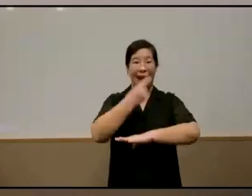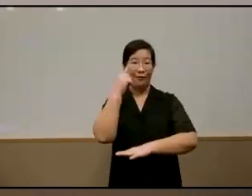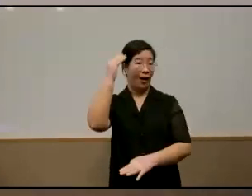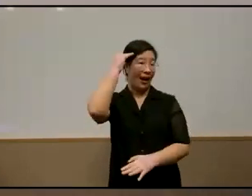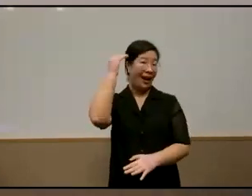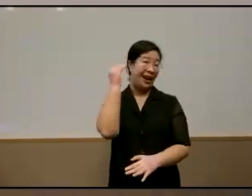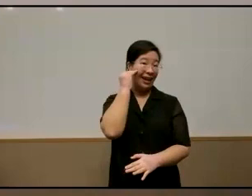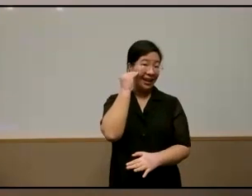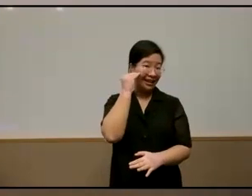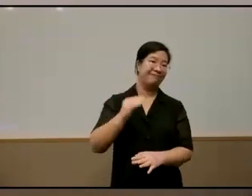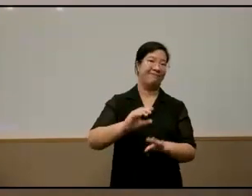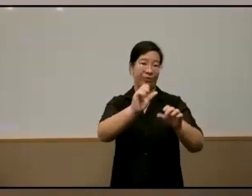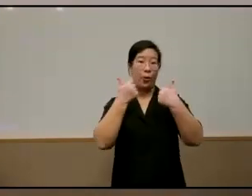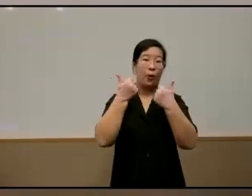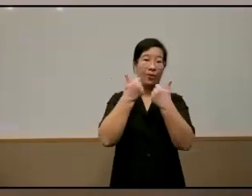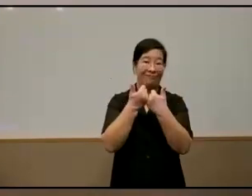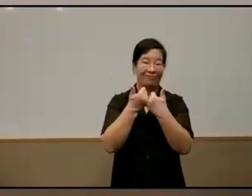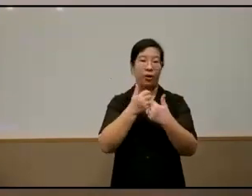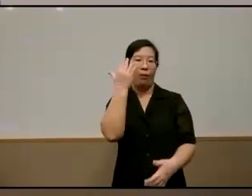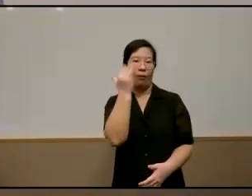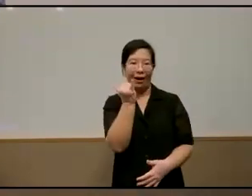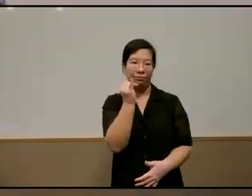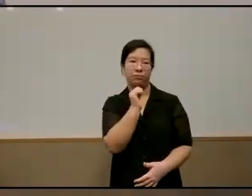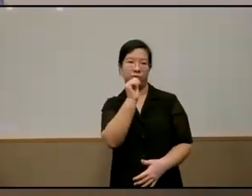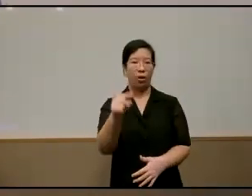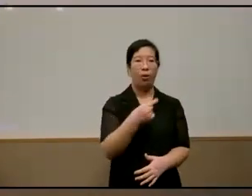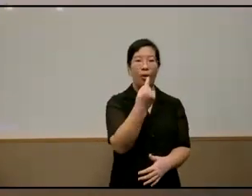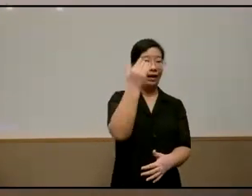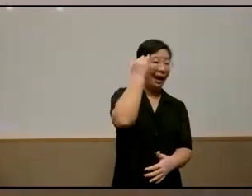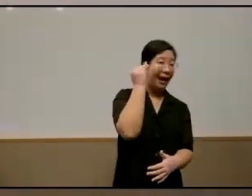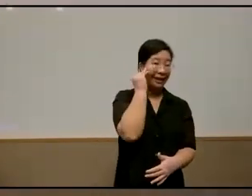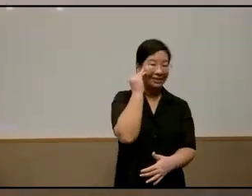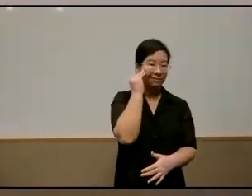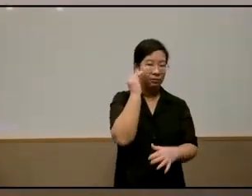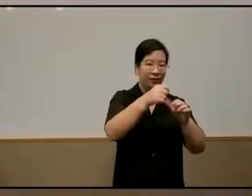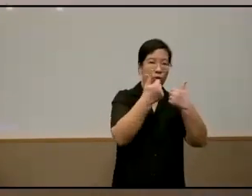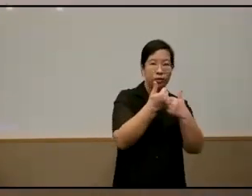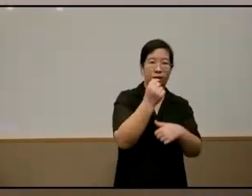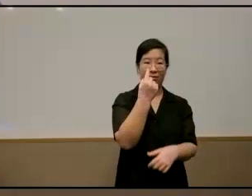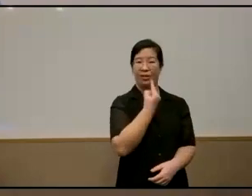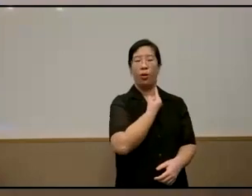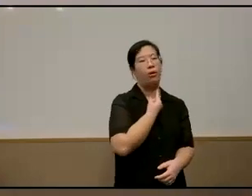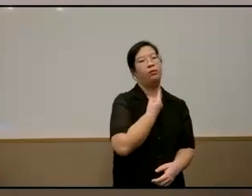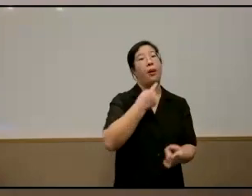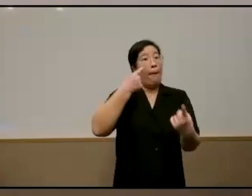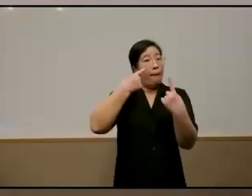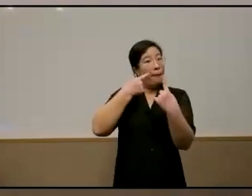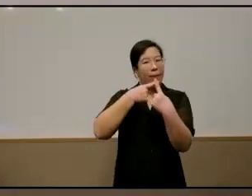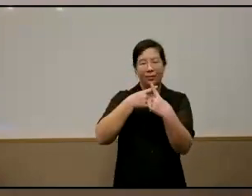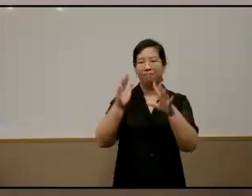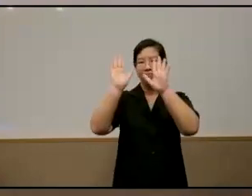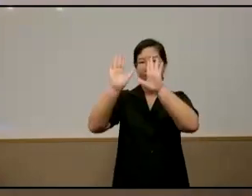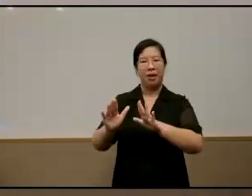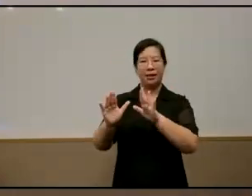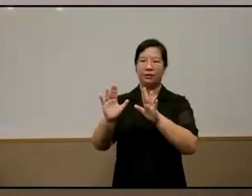as today's session is not just brought by the head foundation but brought to us together with a fantastic social movement